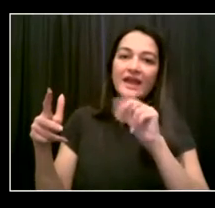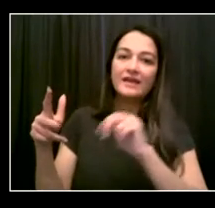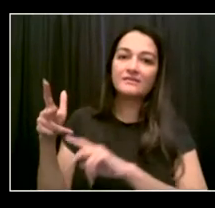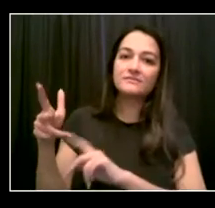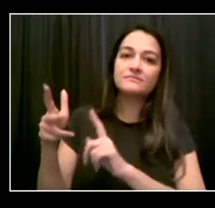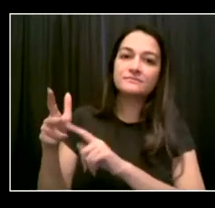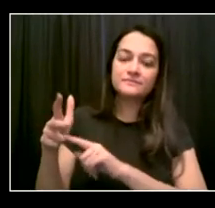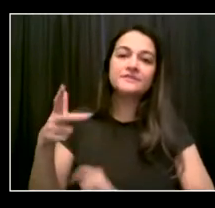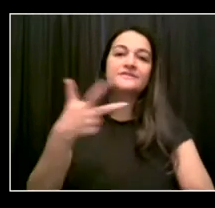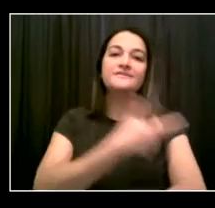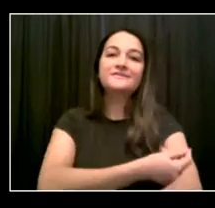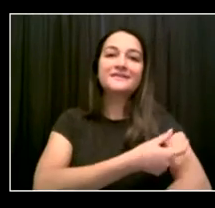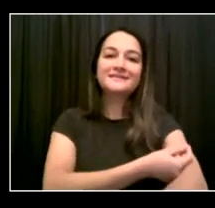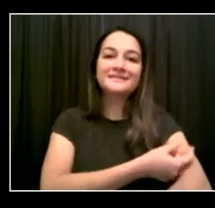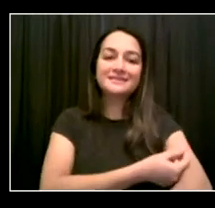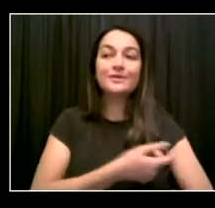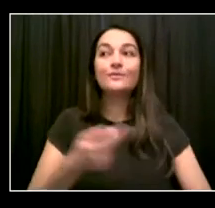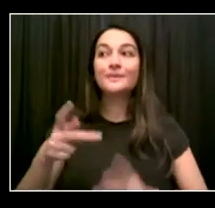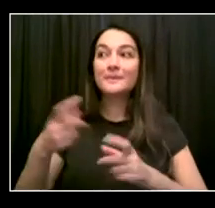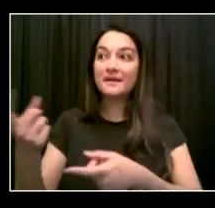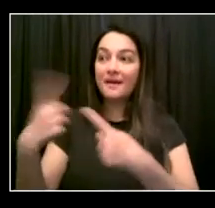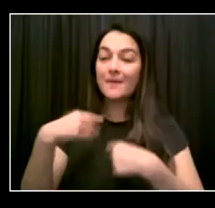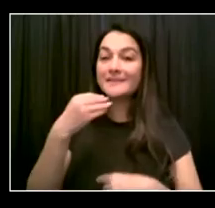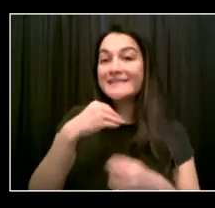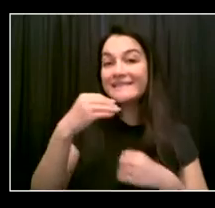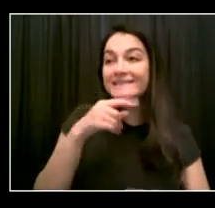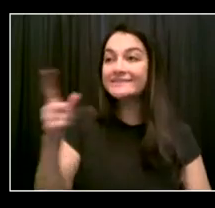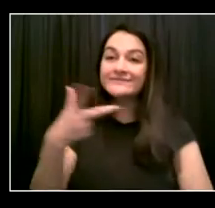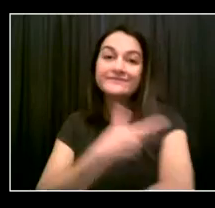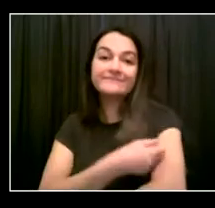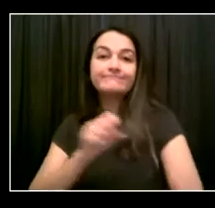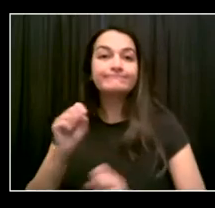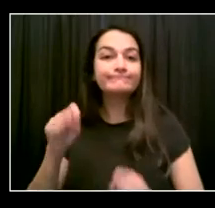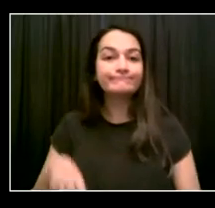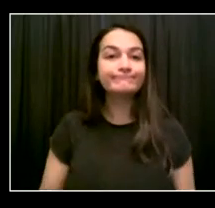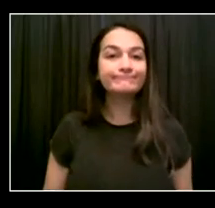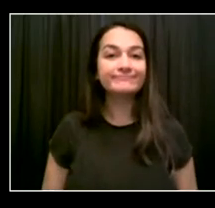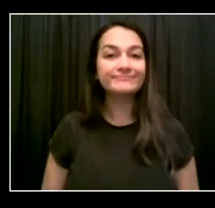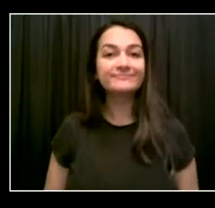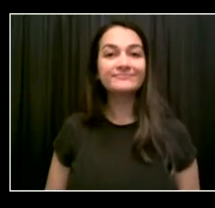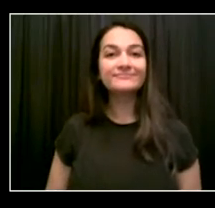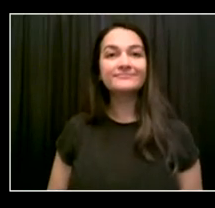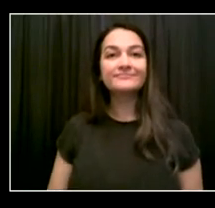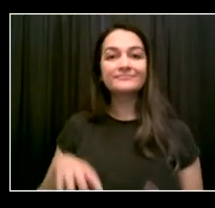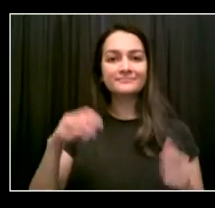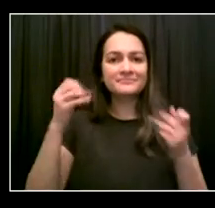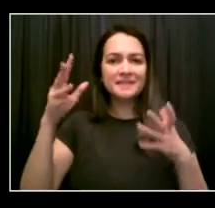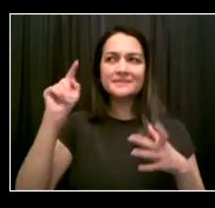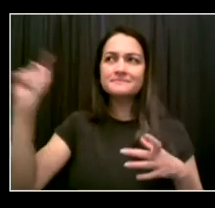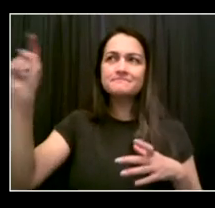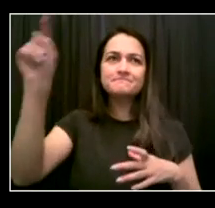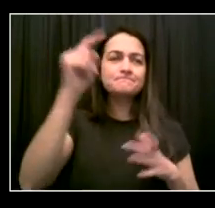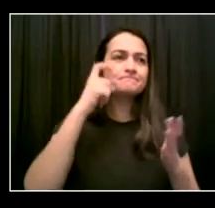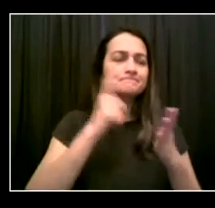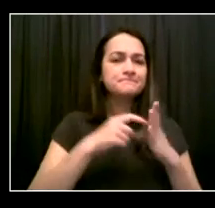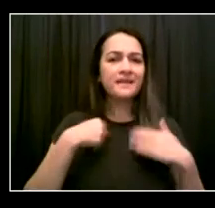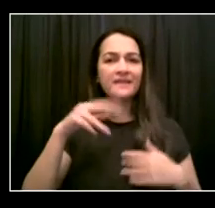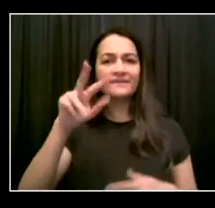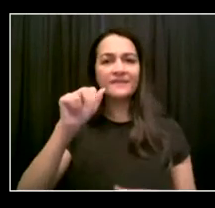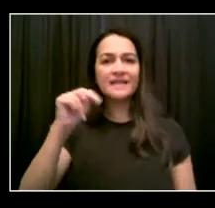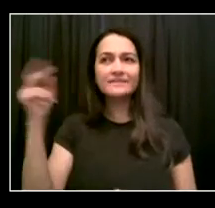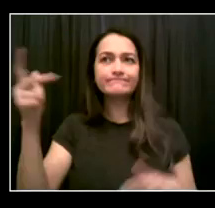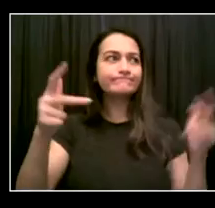able to assist in making sure that we're doing our part. And, and mayor, I thank you so much for having